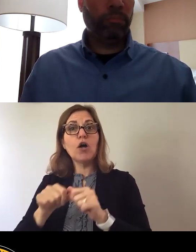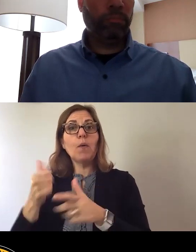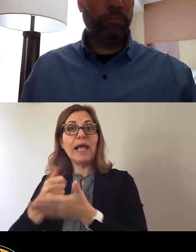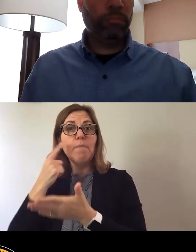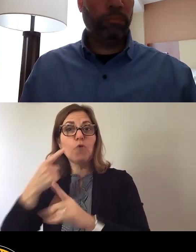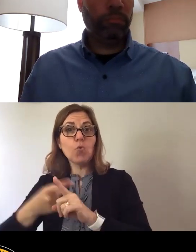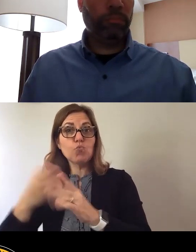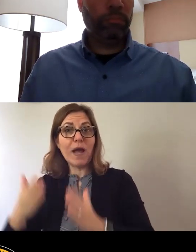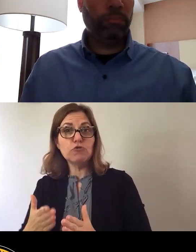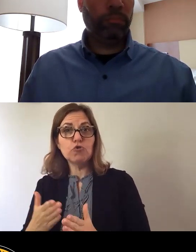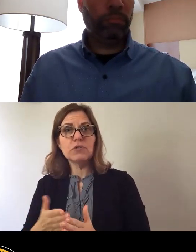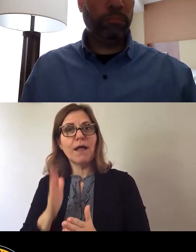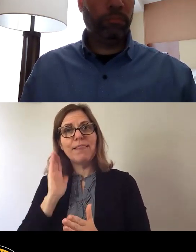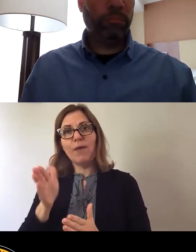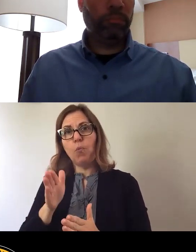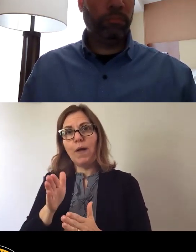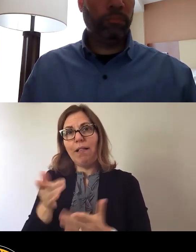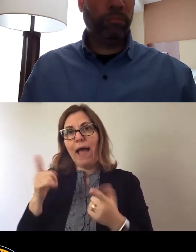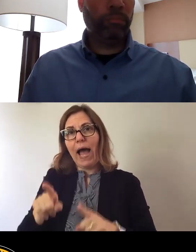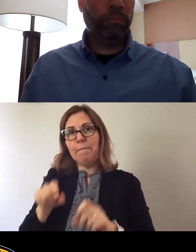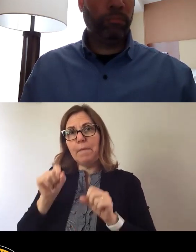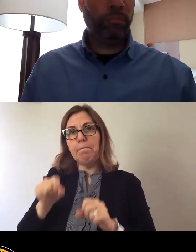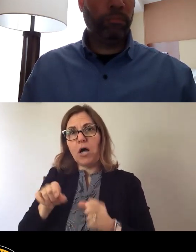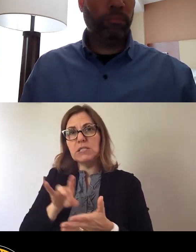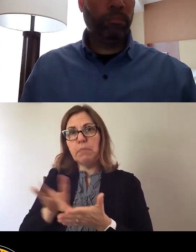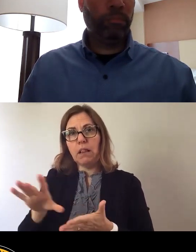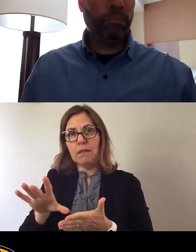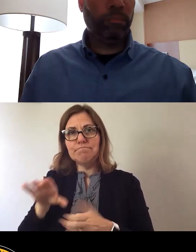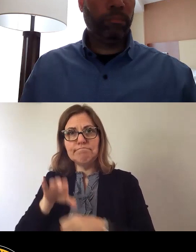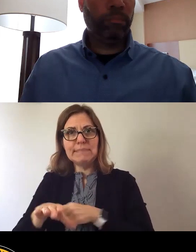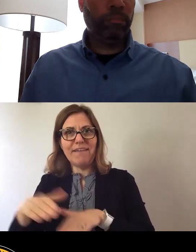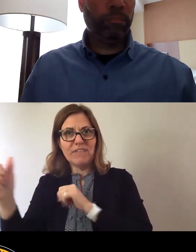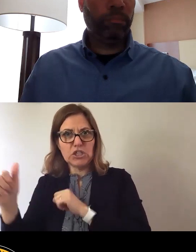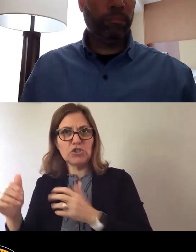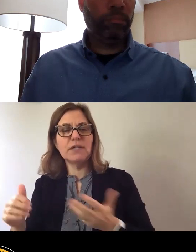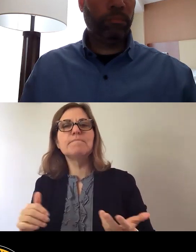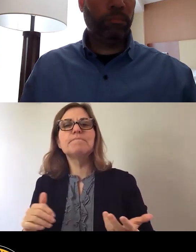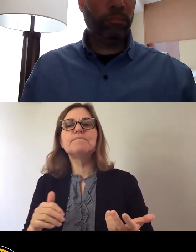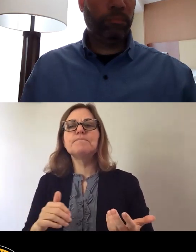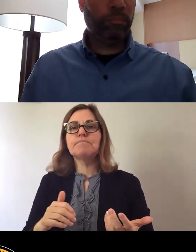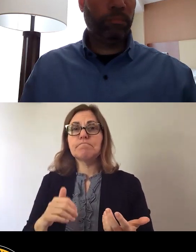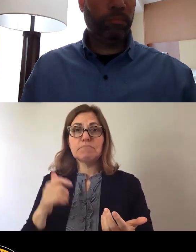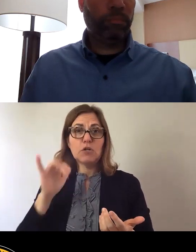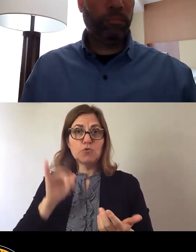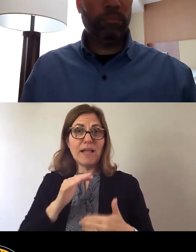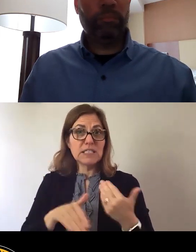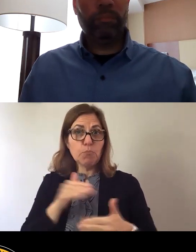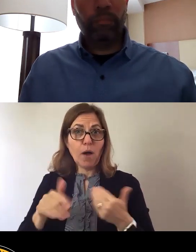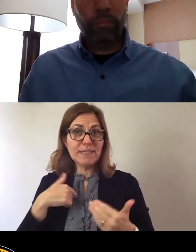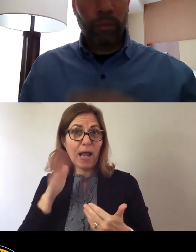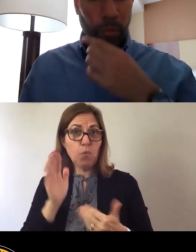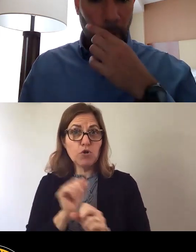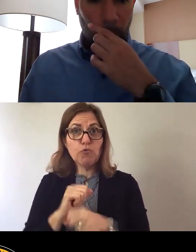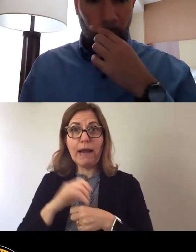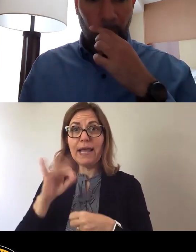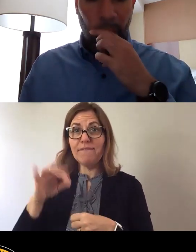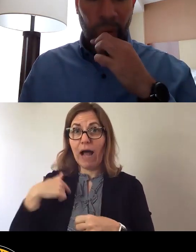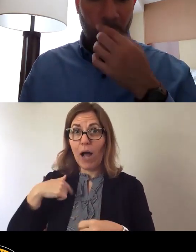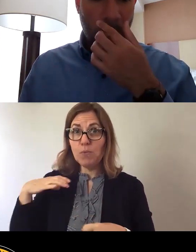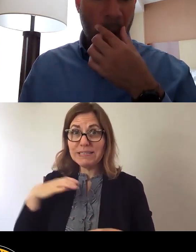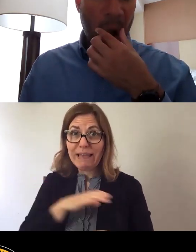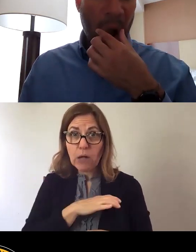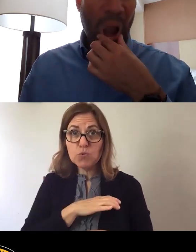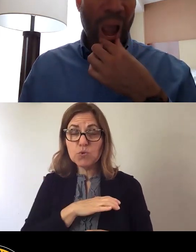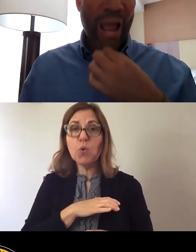possible eviction. So those are the tranches that I would create if our council passed the bill